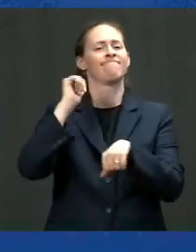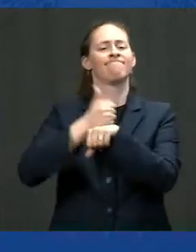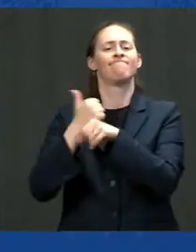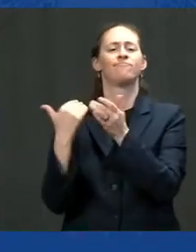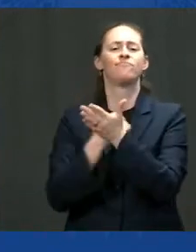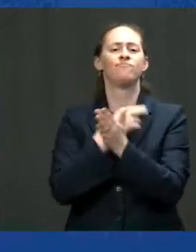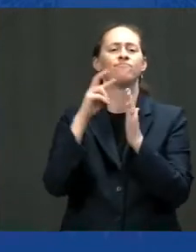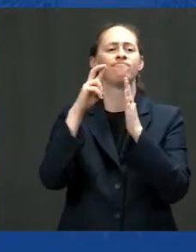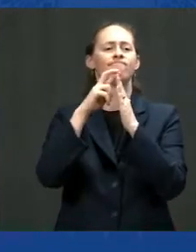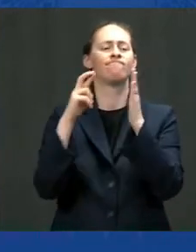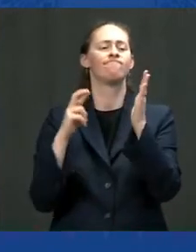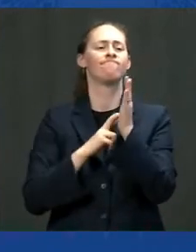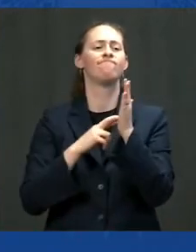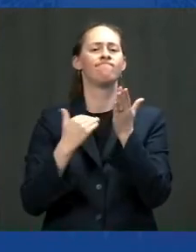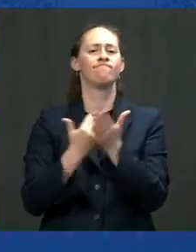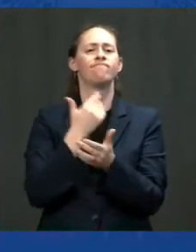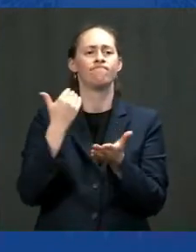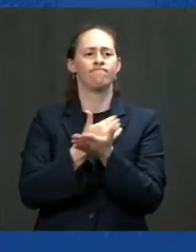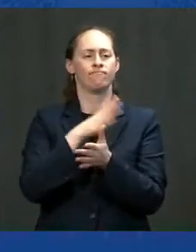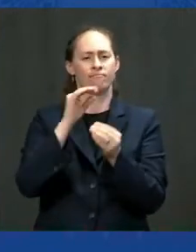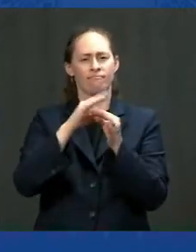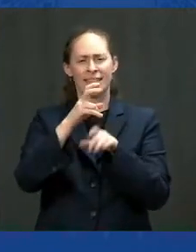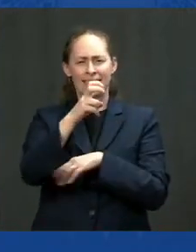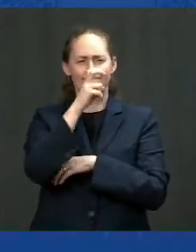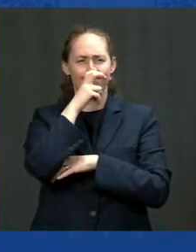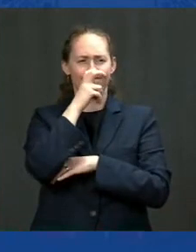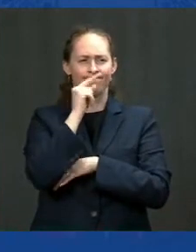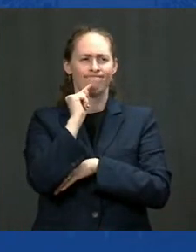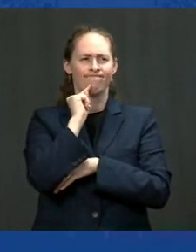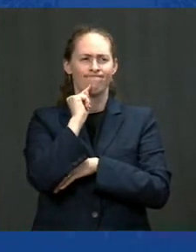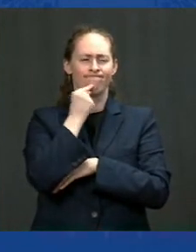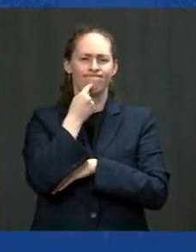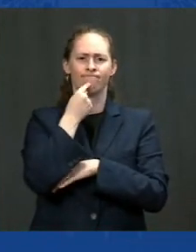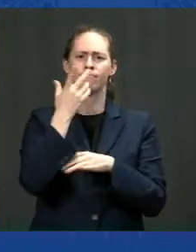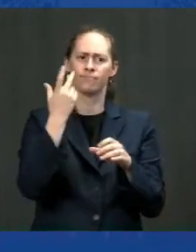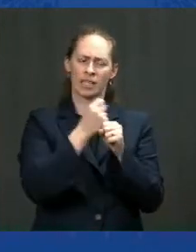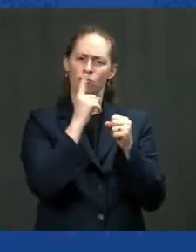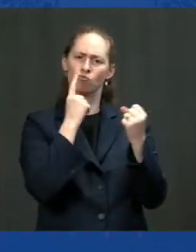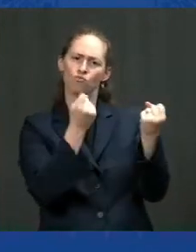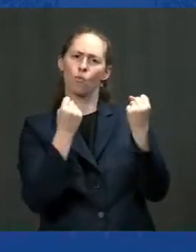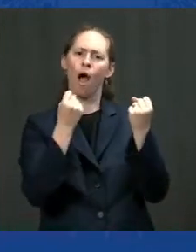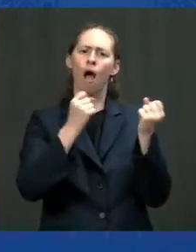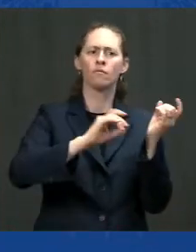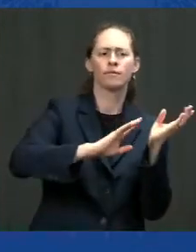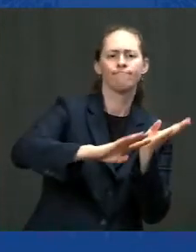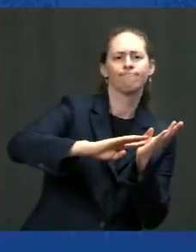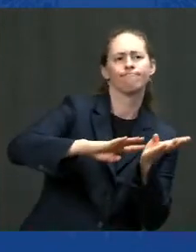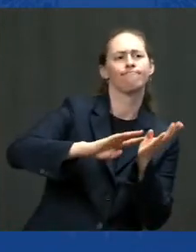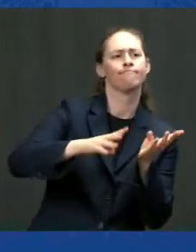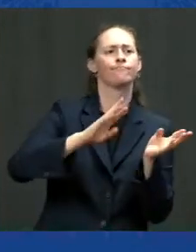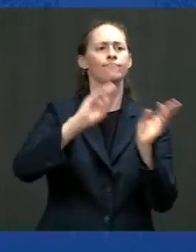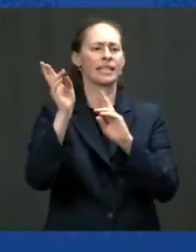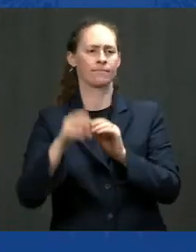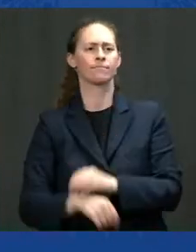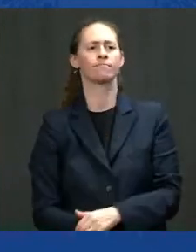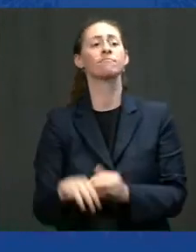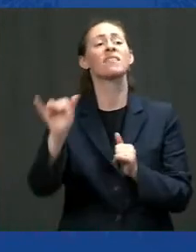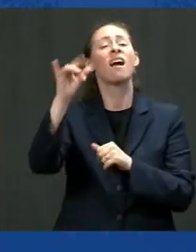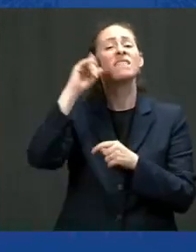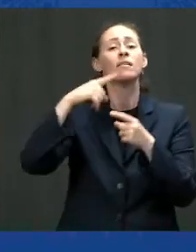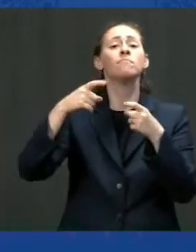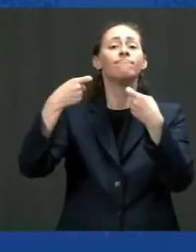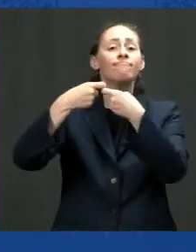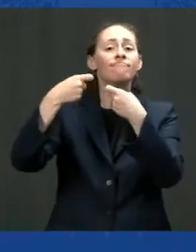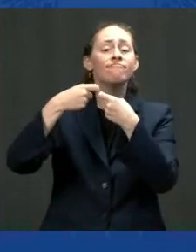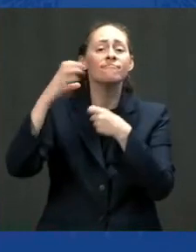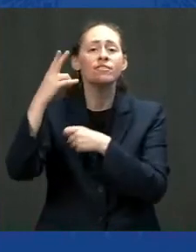stronger, more resilient domestic supply chains. We're talking about components like semiconductors, pharmaceutical ingredients,